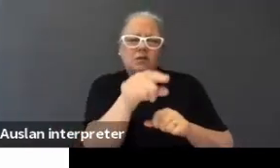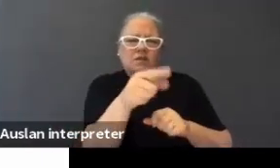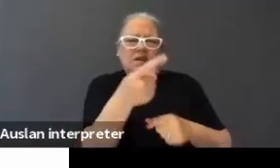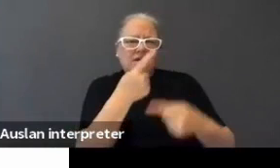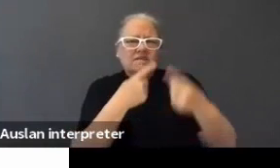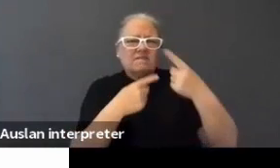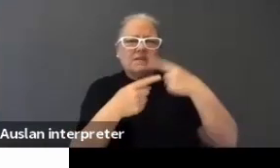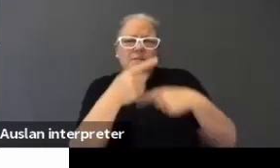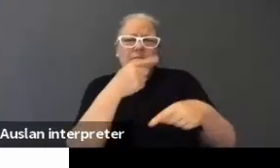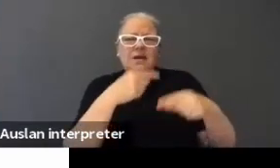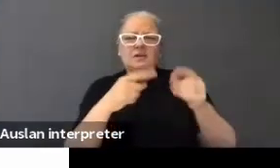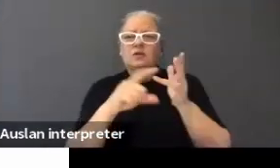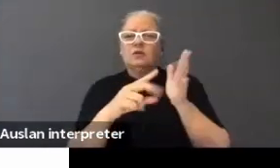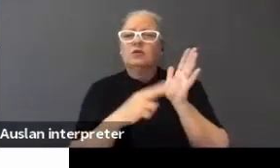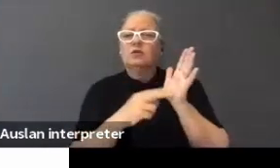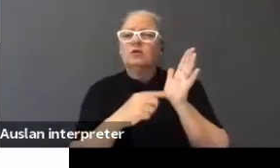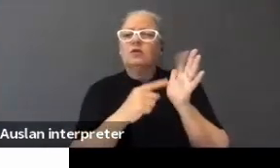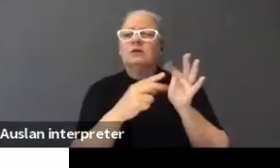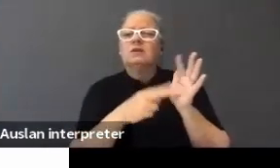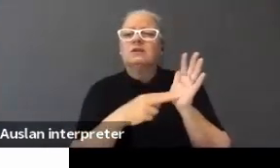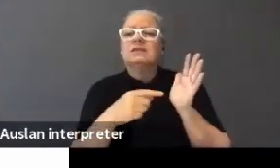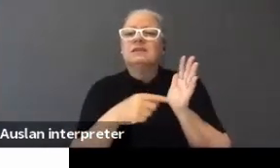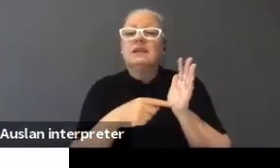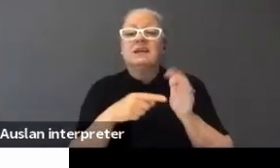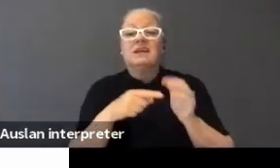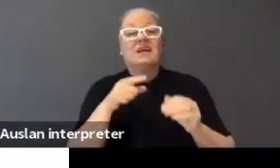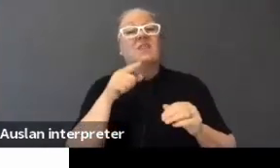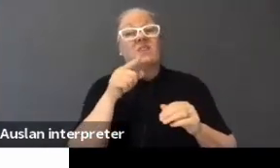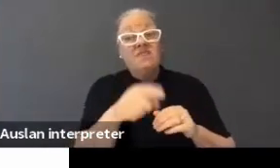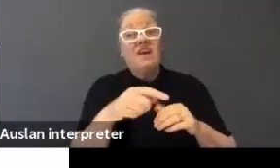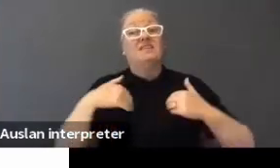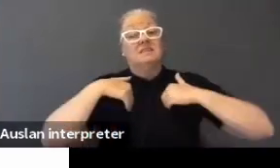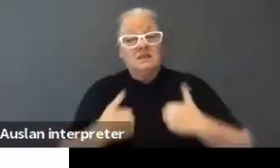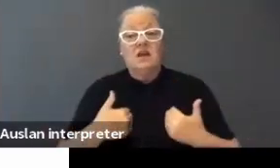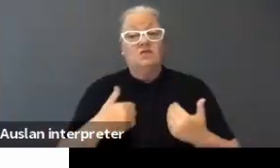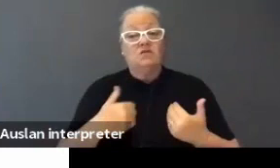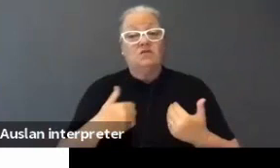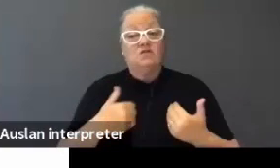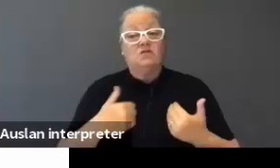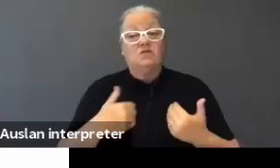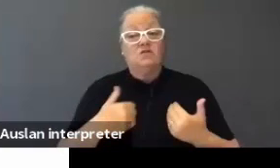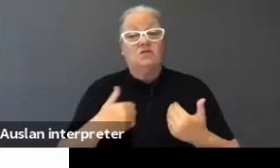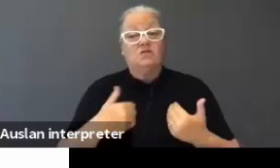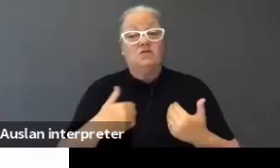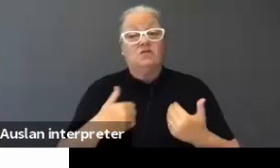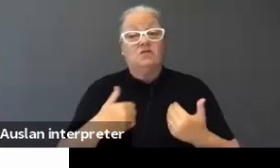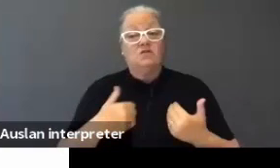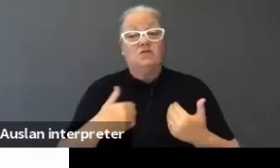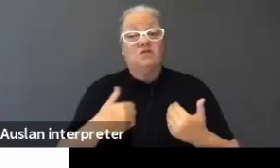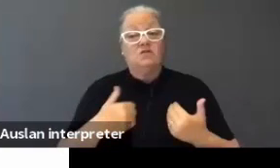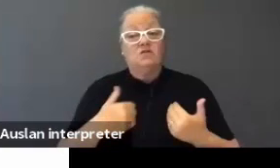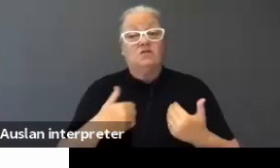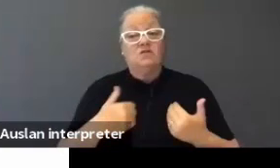And it makes you stop and think, what did I just hear? What did I just learn? What did I... Yeah. It is tiring. Okay.